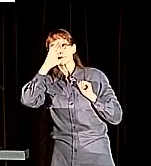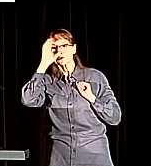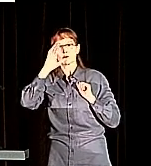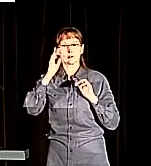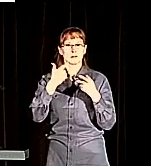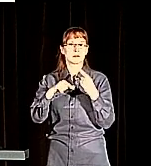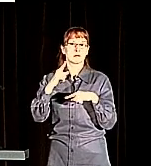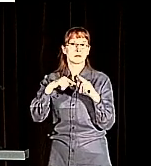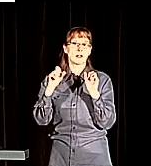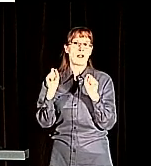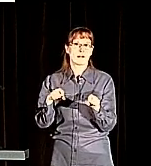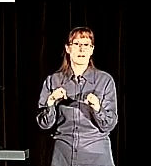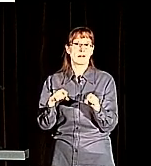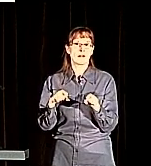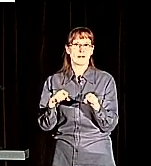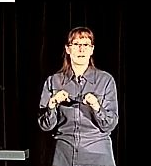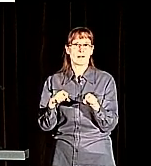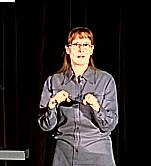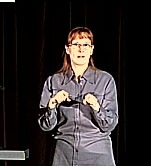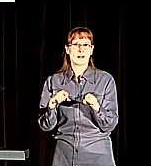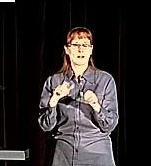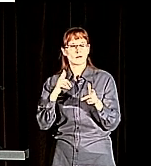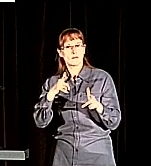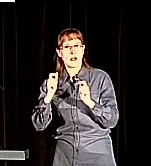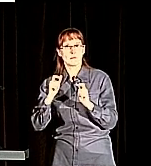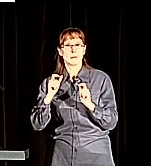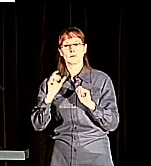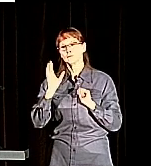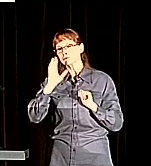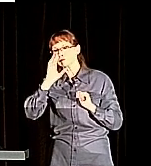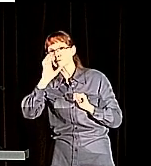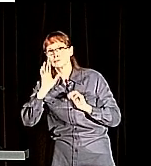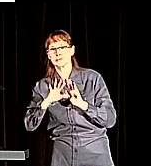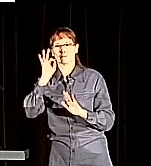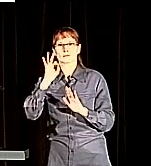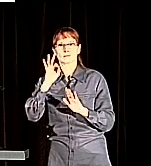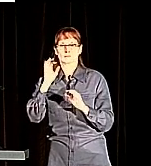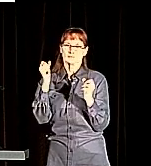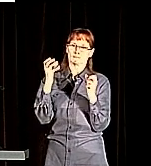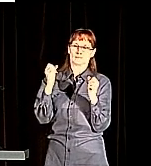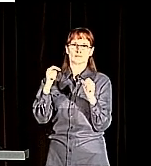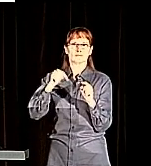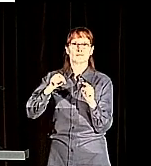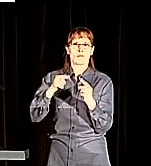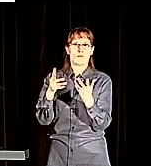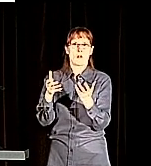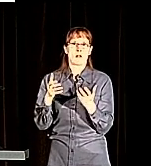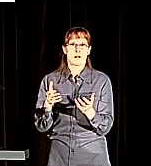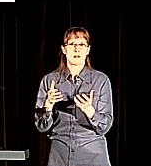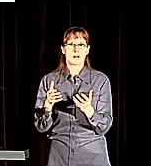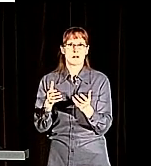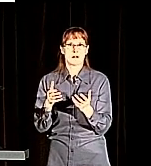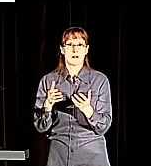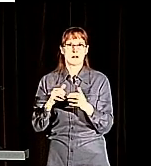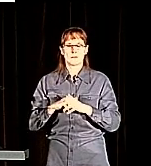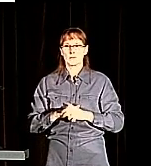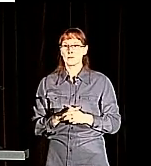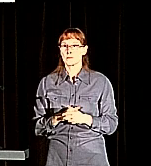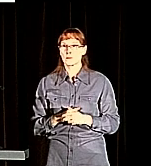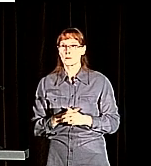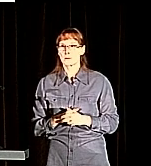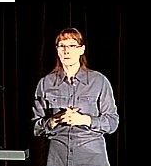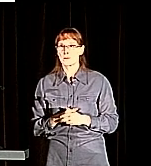in ASL. One of the most important things for us is that we wanted to make sure that users would have instantaneous